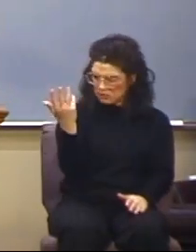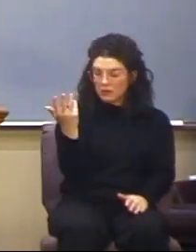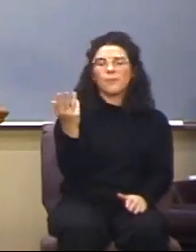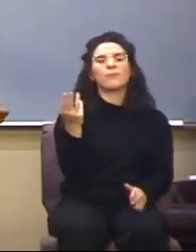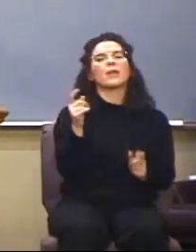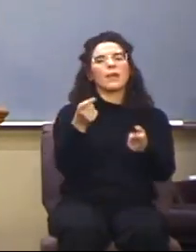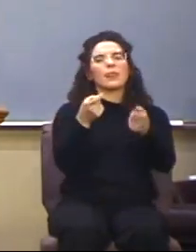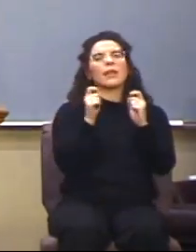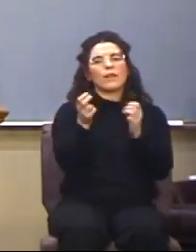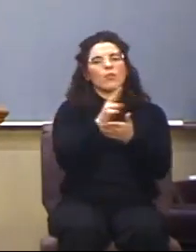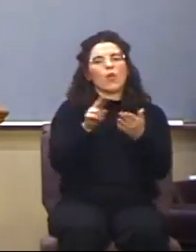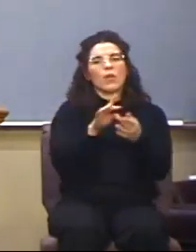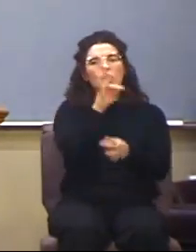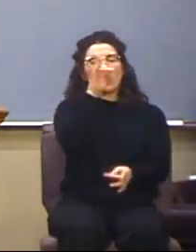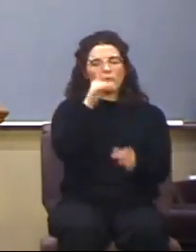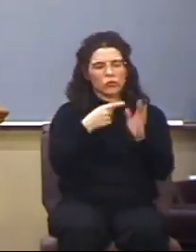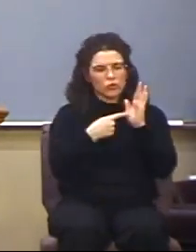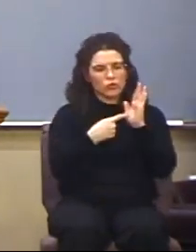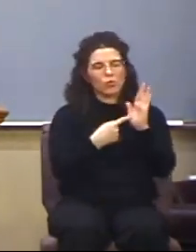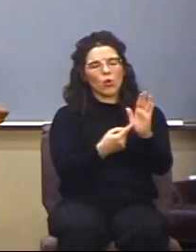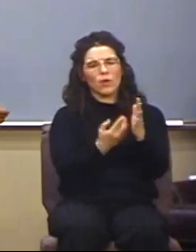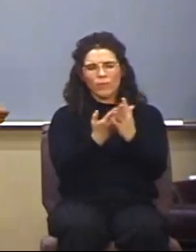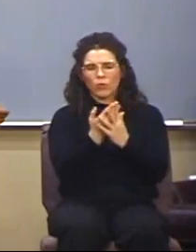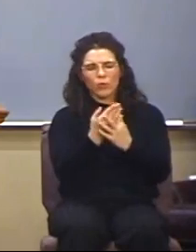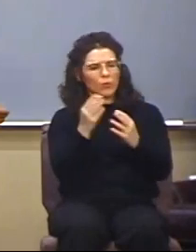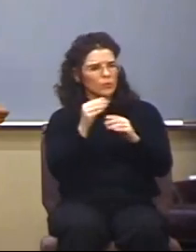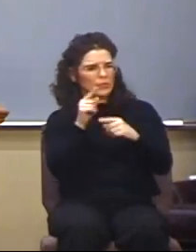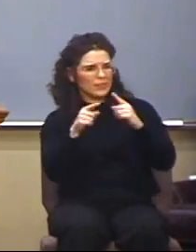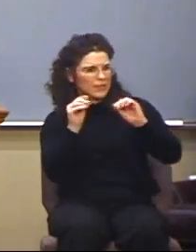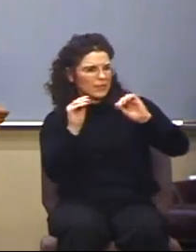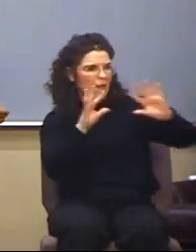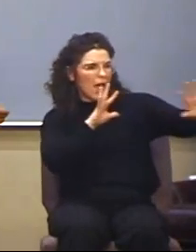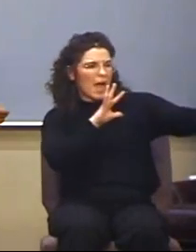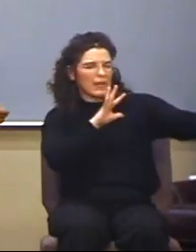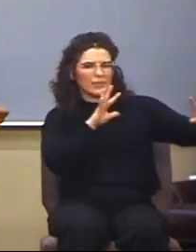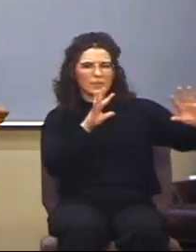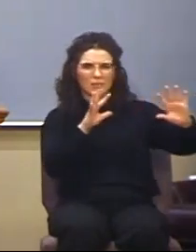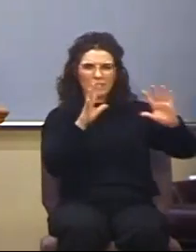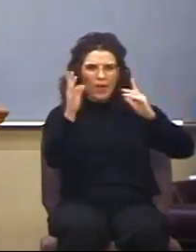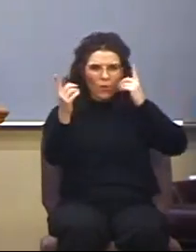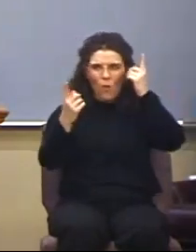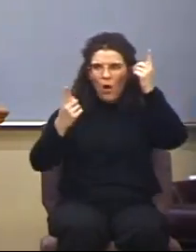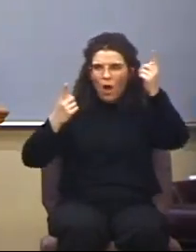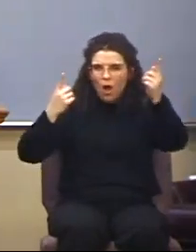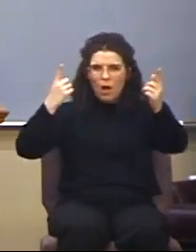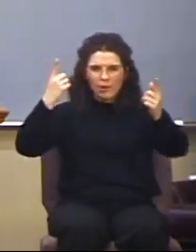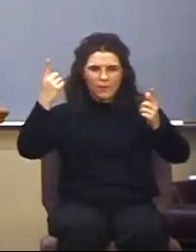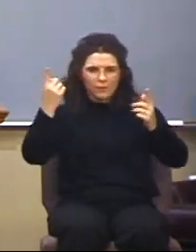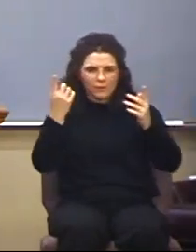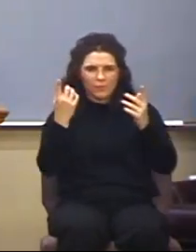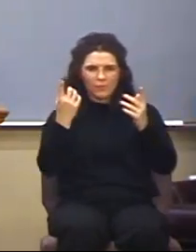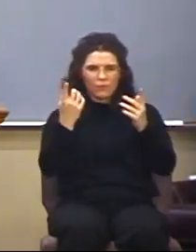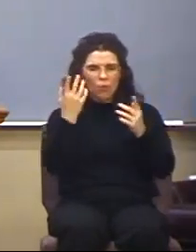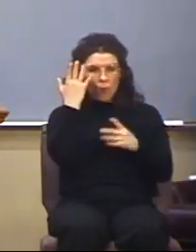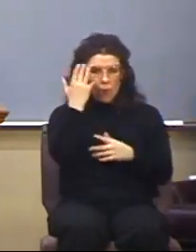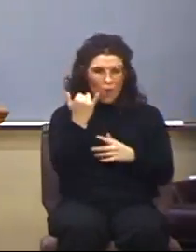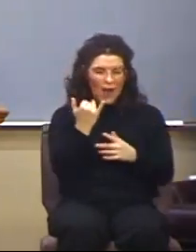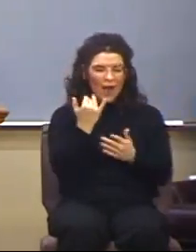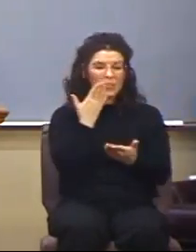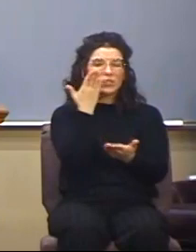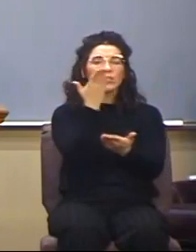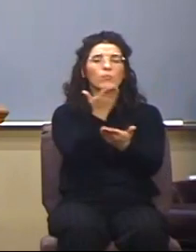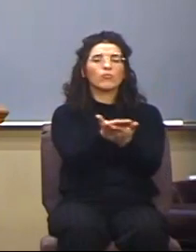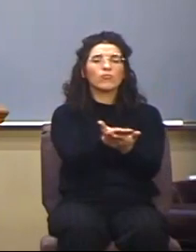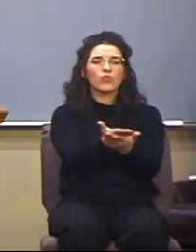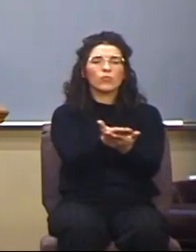manifesting himself through signs and wonders for the purpose of witnessing to the resurrection. One more verse,